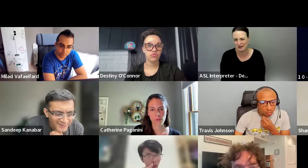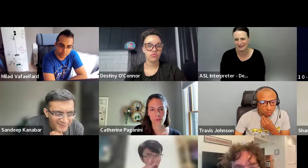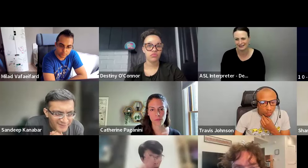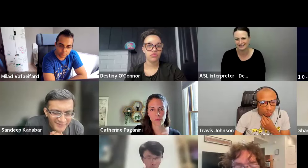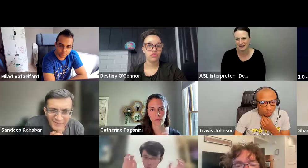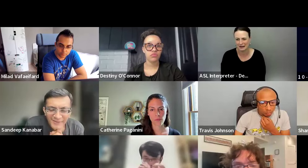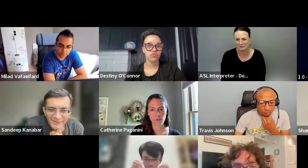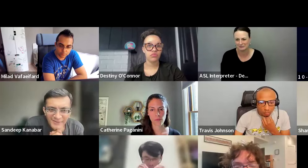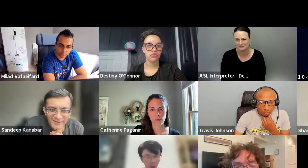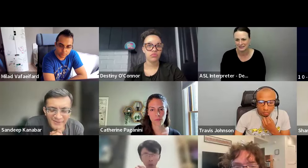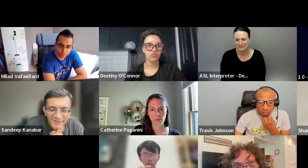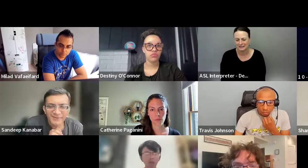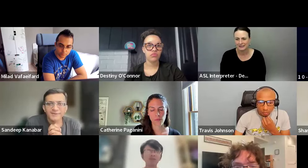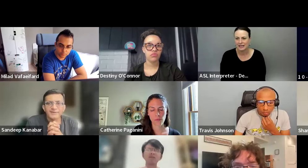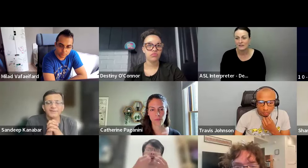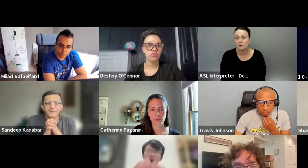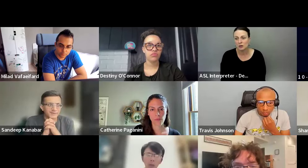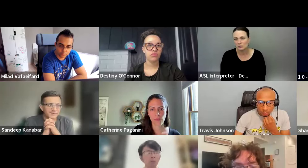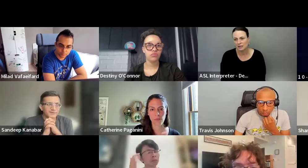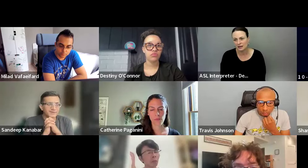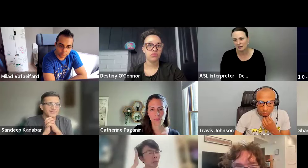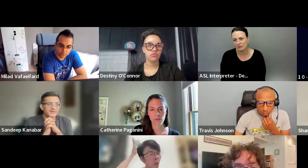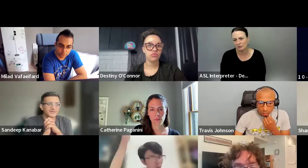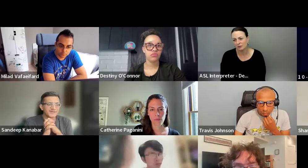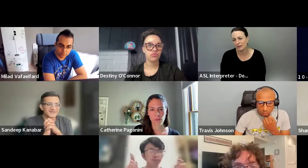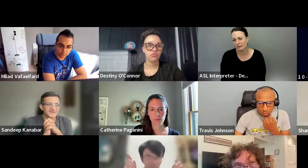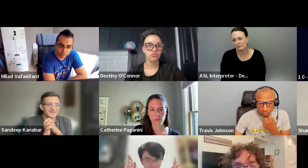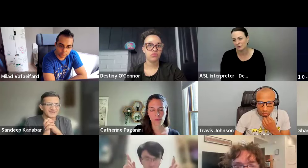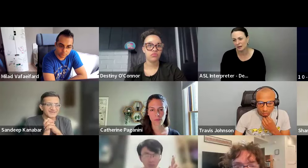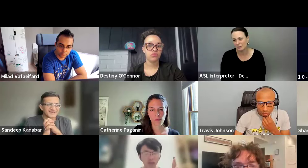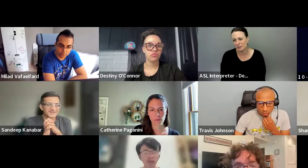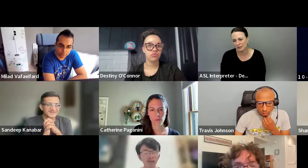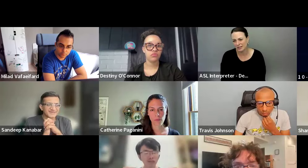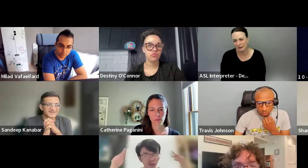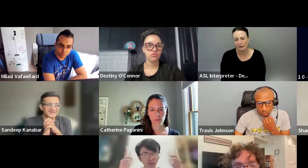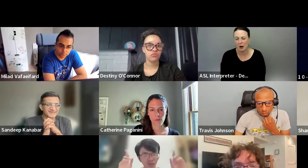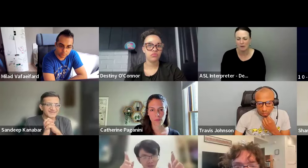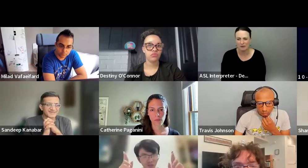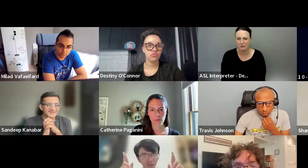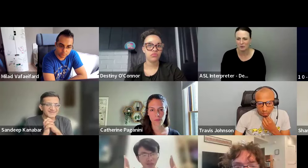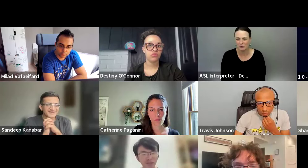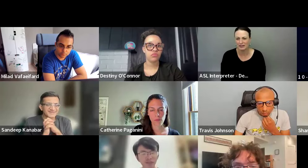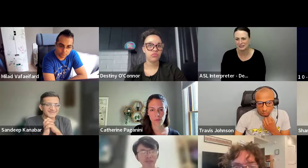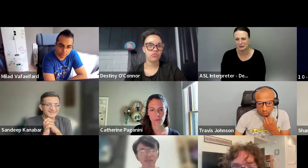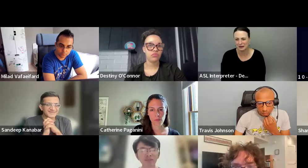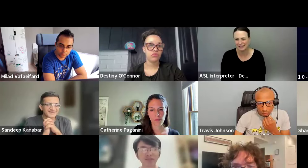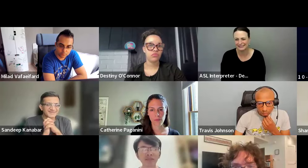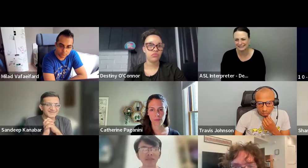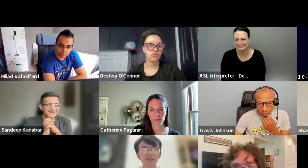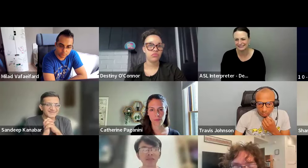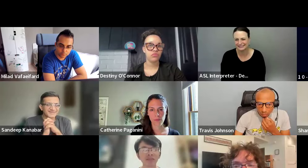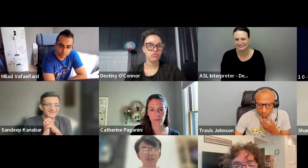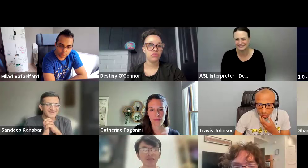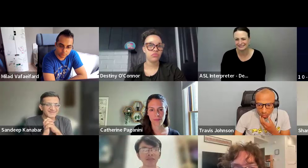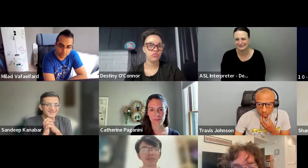from you. And, um, and if you don't sign up, you really kind of lose that opportunity. I really hope everyone will consider coming.